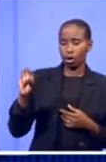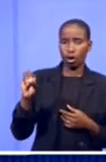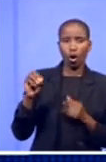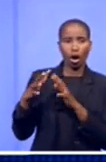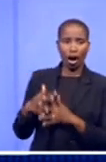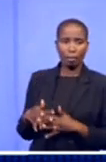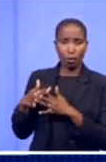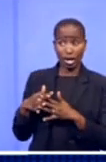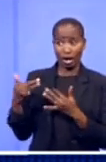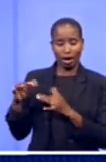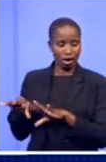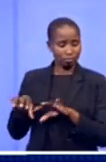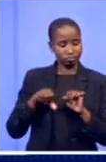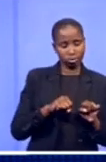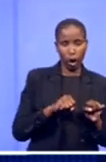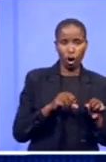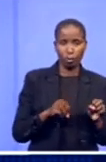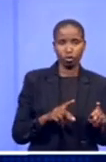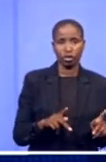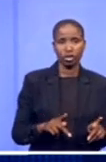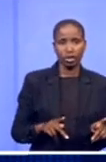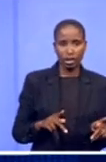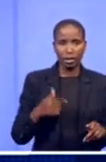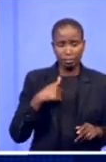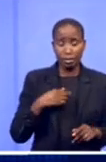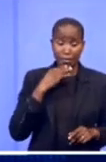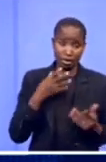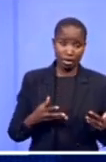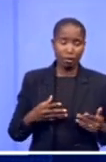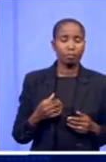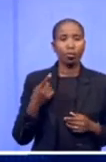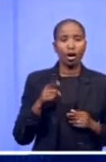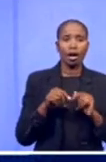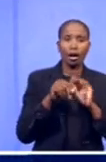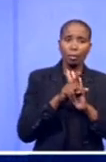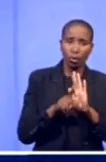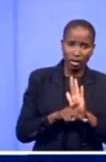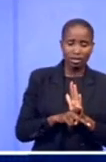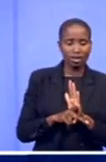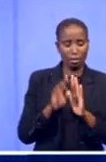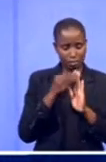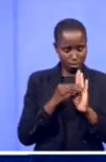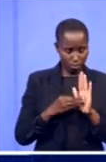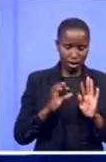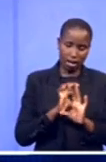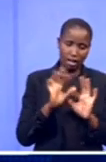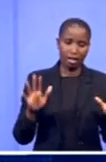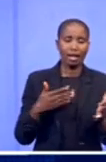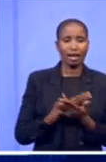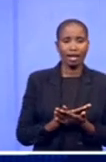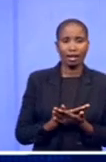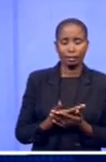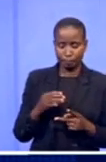think that's what I mean when I say, you know, there's policy clarity that can be provided that opens up. There have been investors, foreign investors,